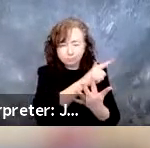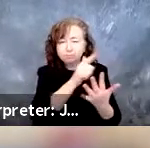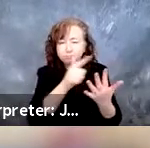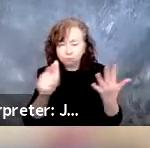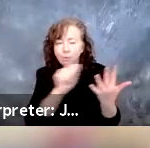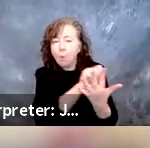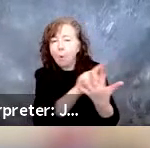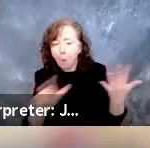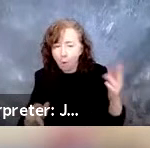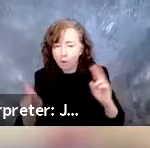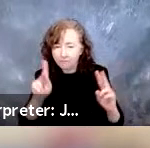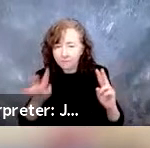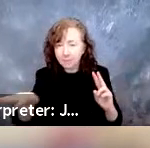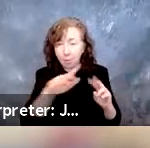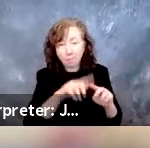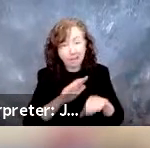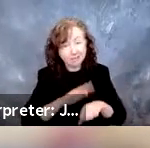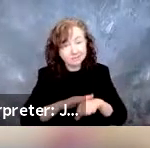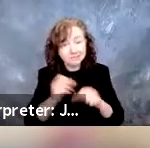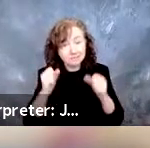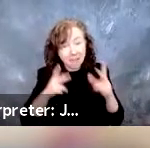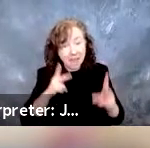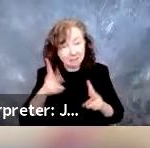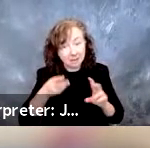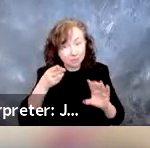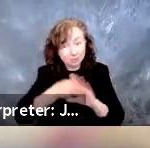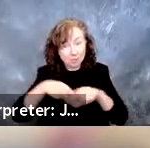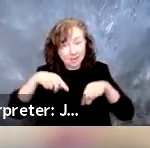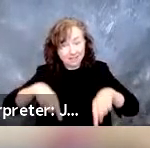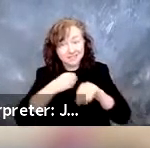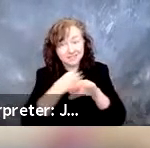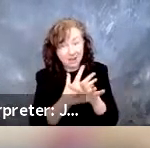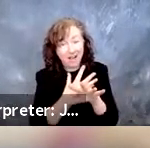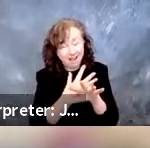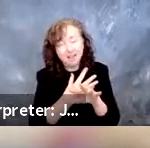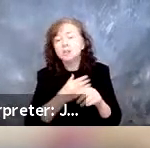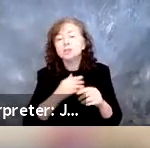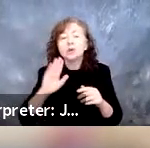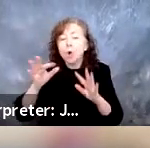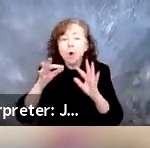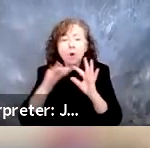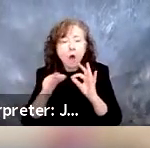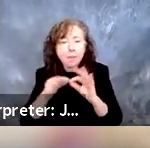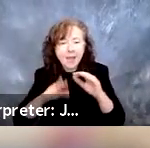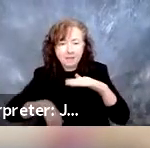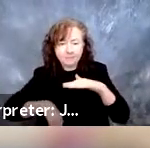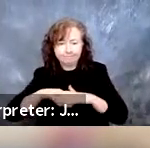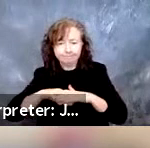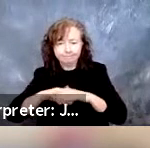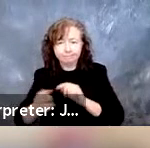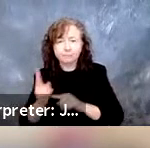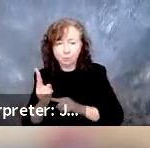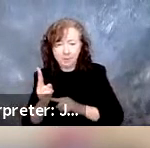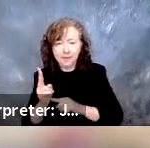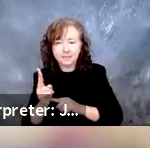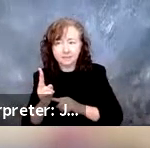high number of participants on today's event. So, we request that you limit your comments to two minutes or less.